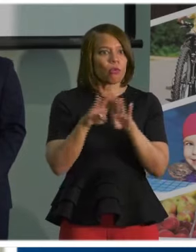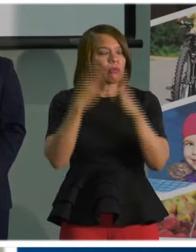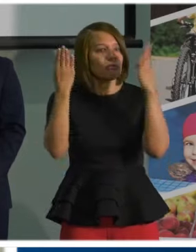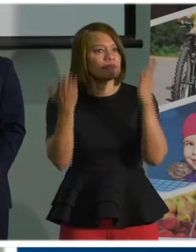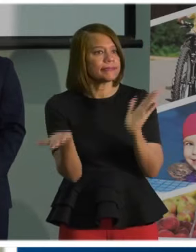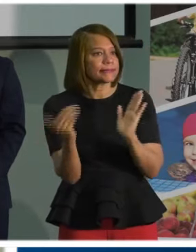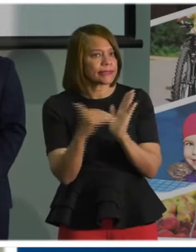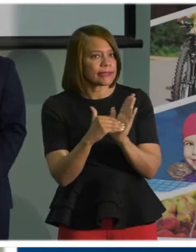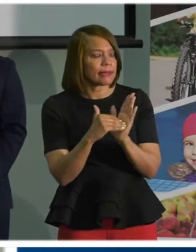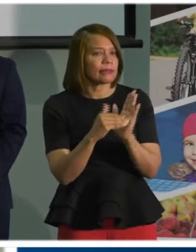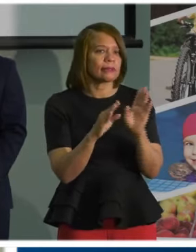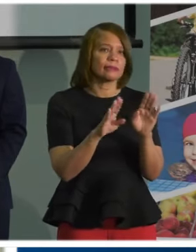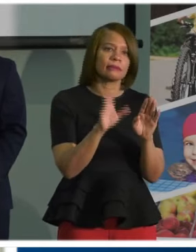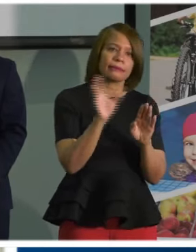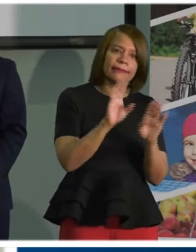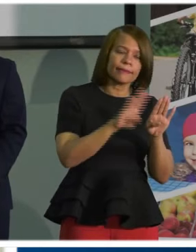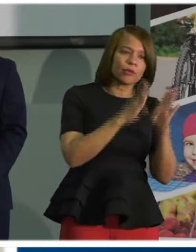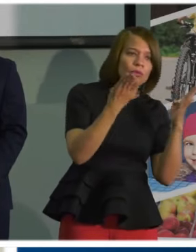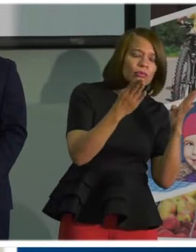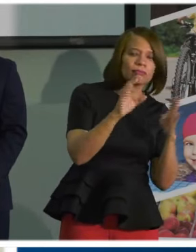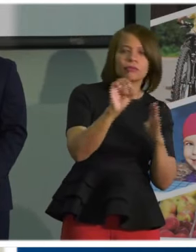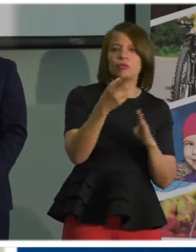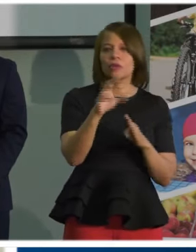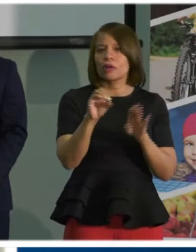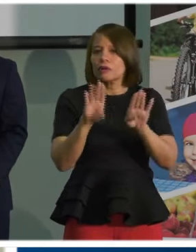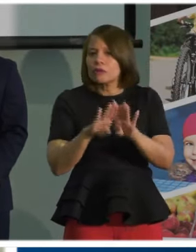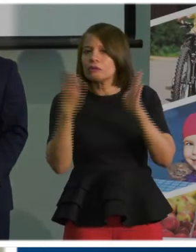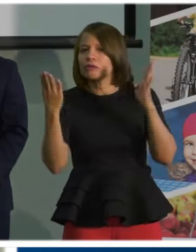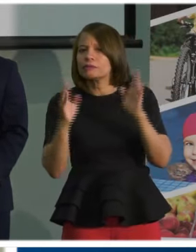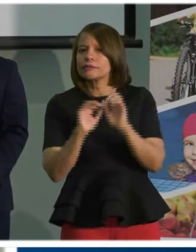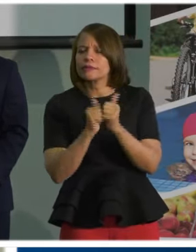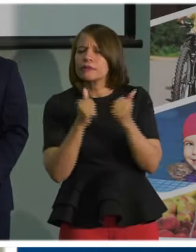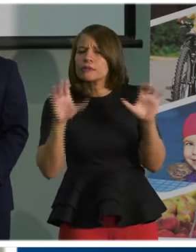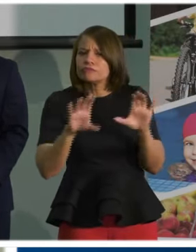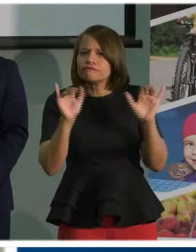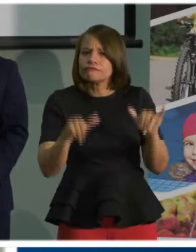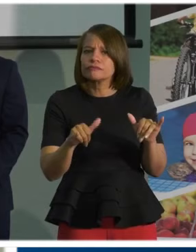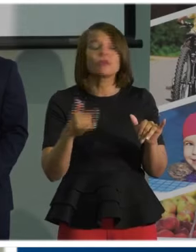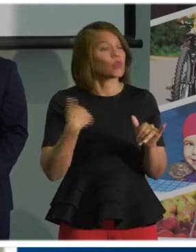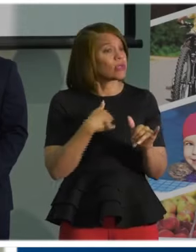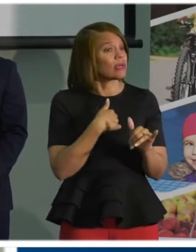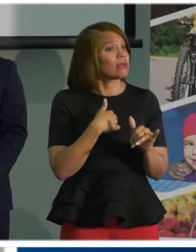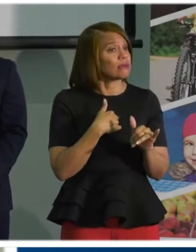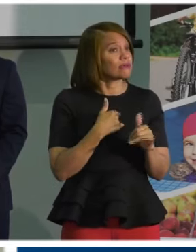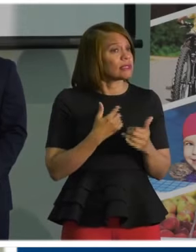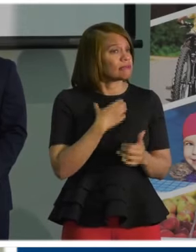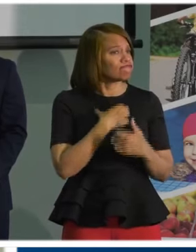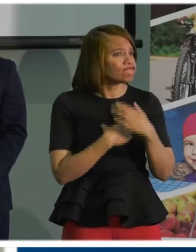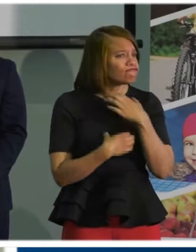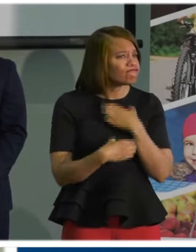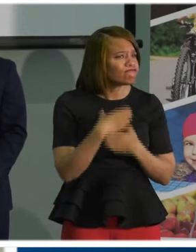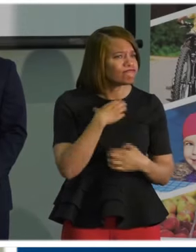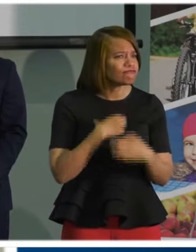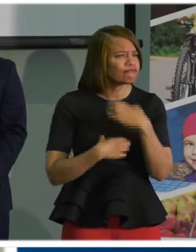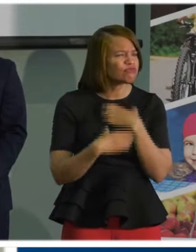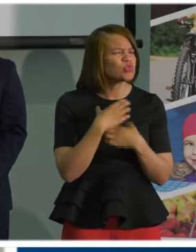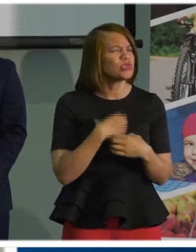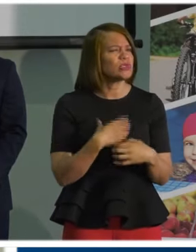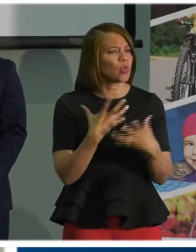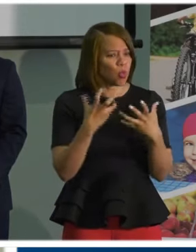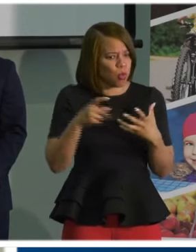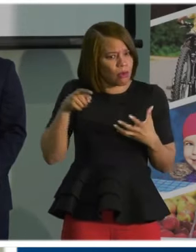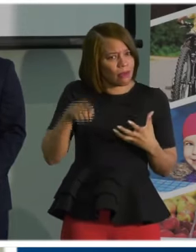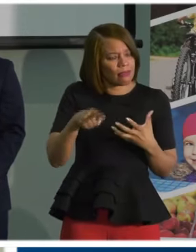Columbus and Ohio. We have a relentless desire to want to rebuild our economy